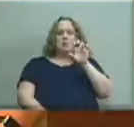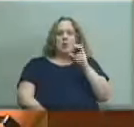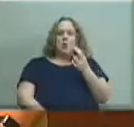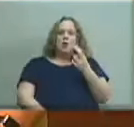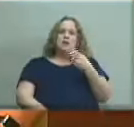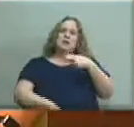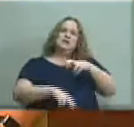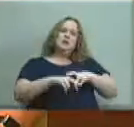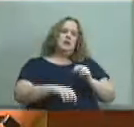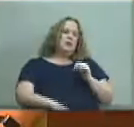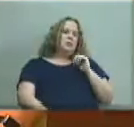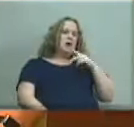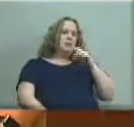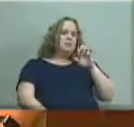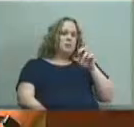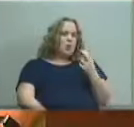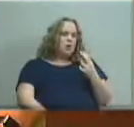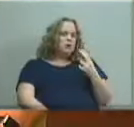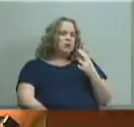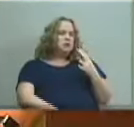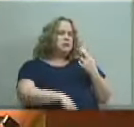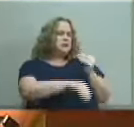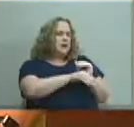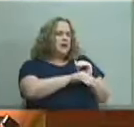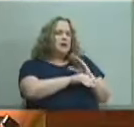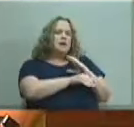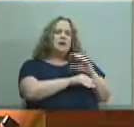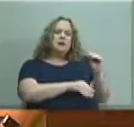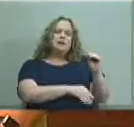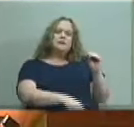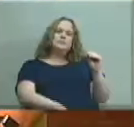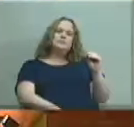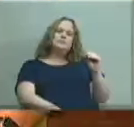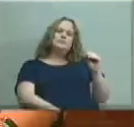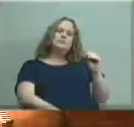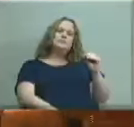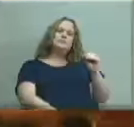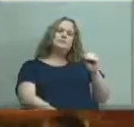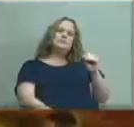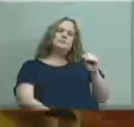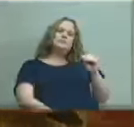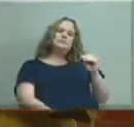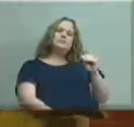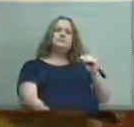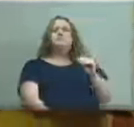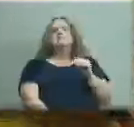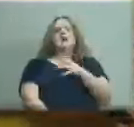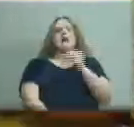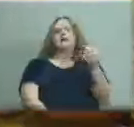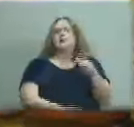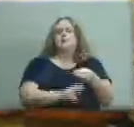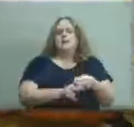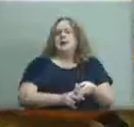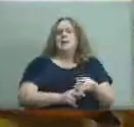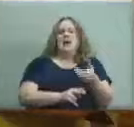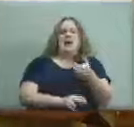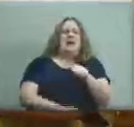sit on their back porches at night and to name this school anything